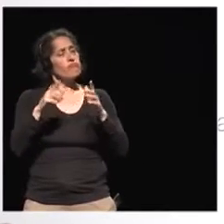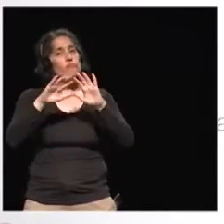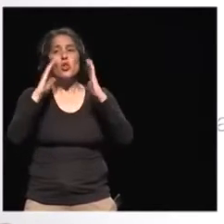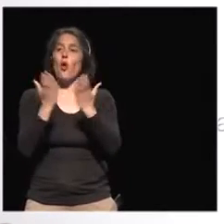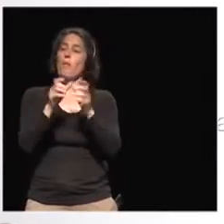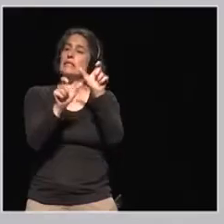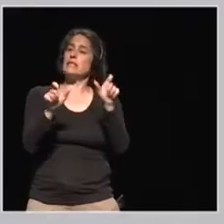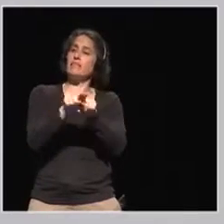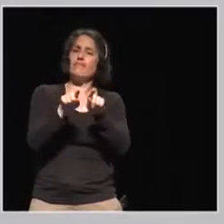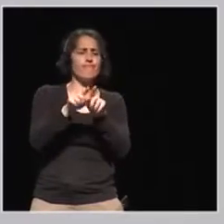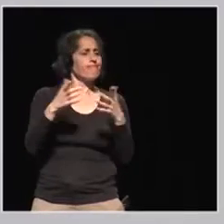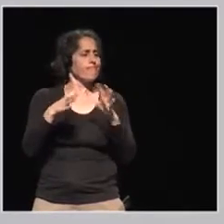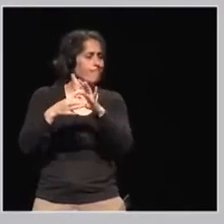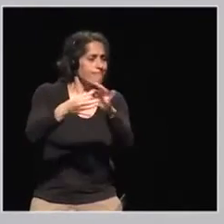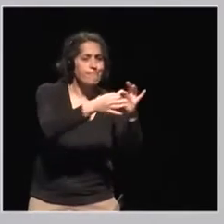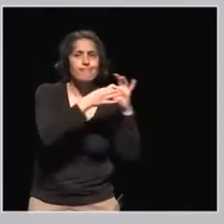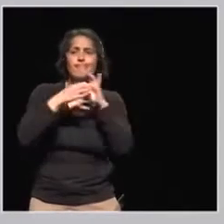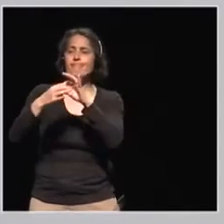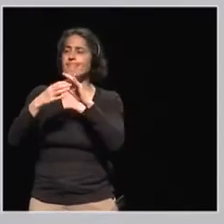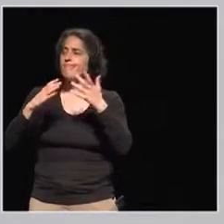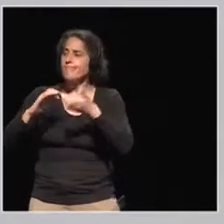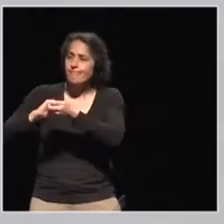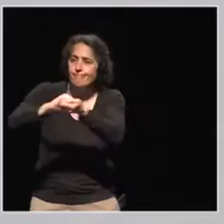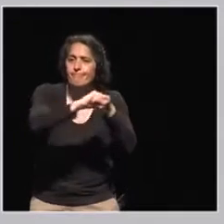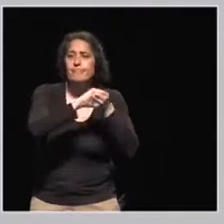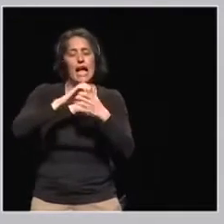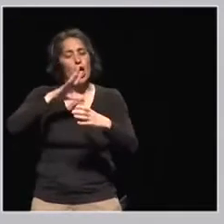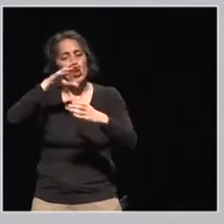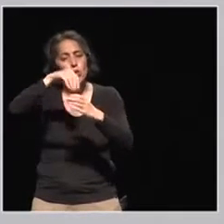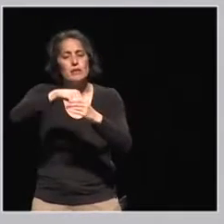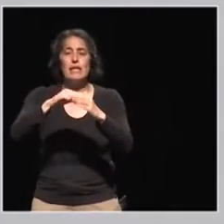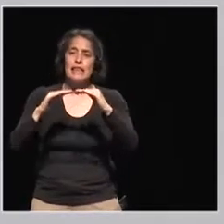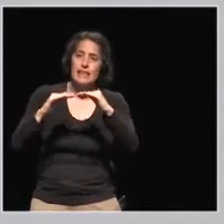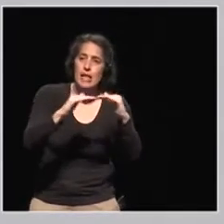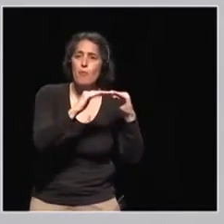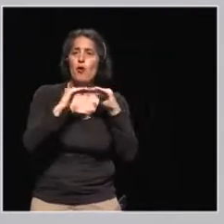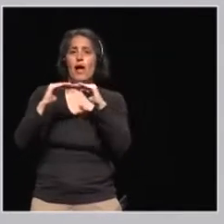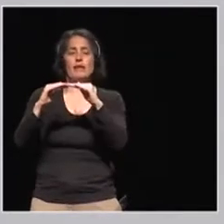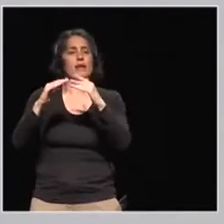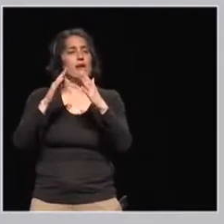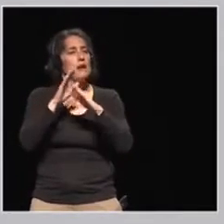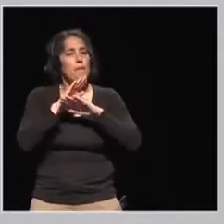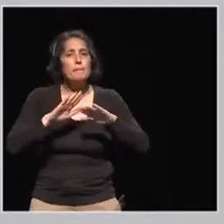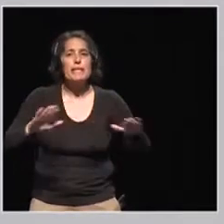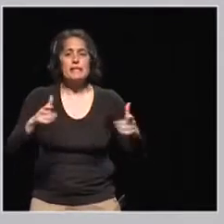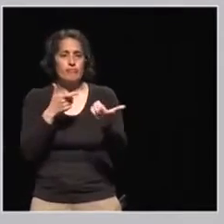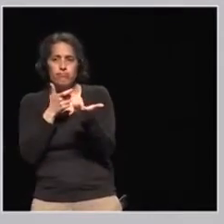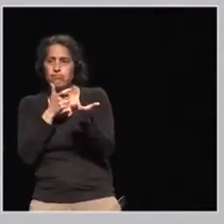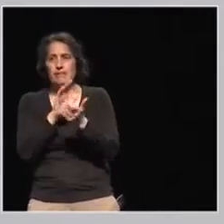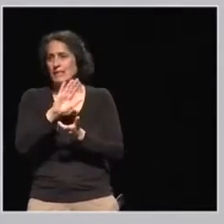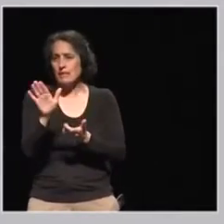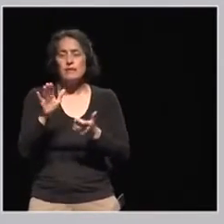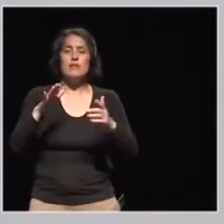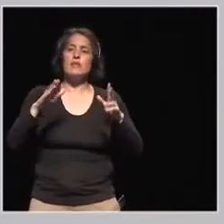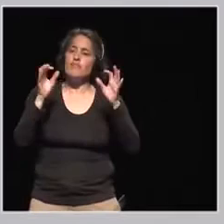here are the words mentioned, for a democratic society, for an inclusive society, for a peaceful, for a just society.